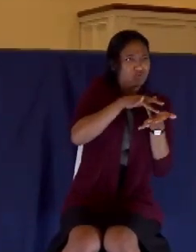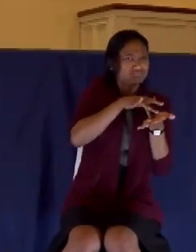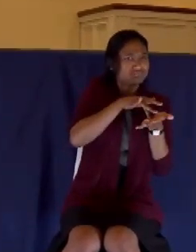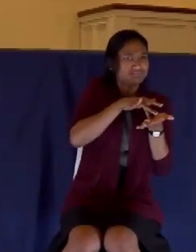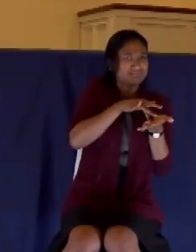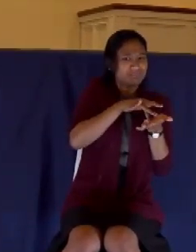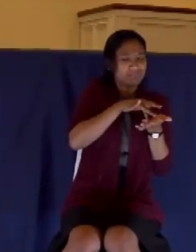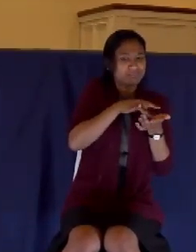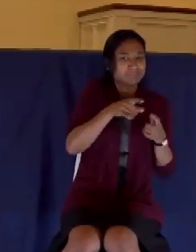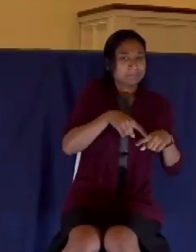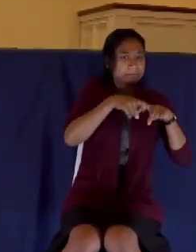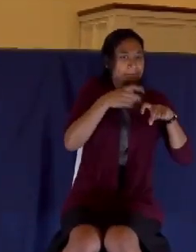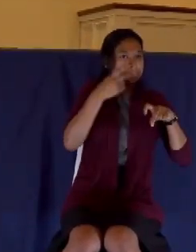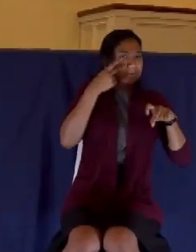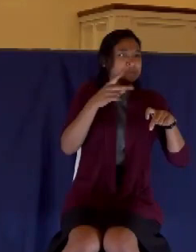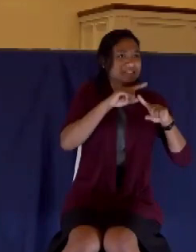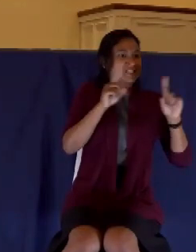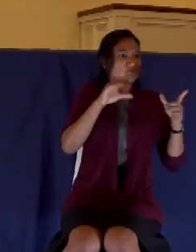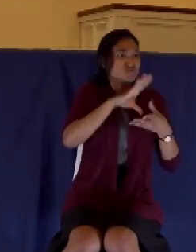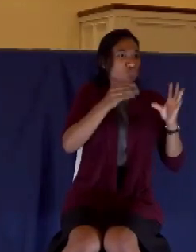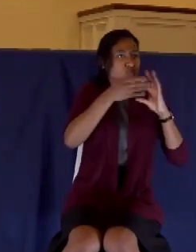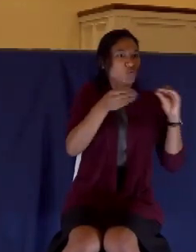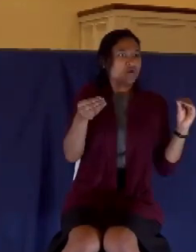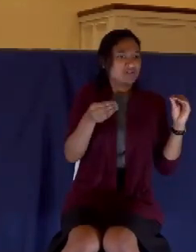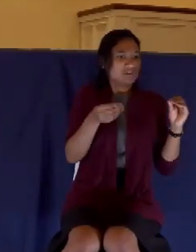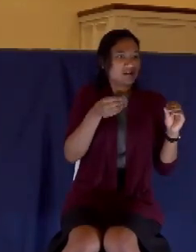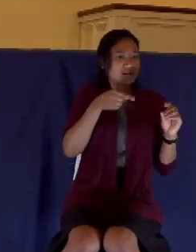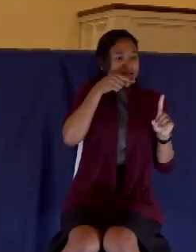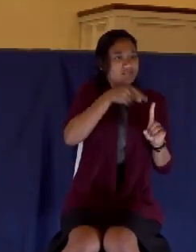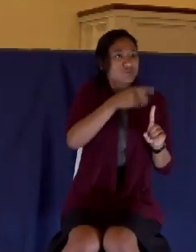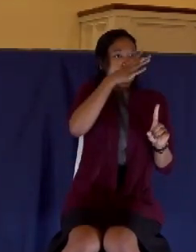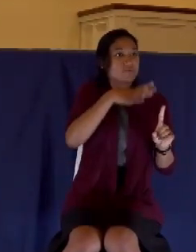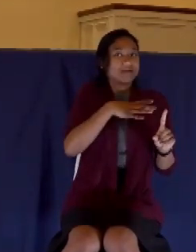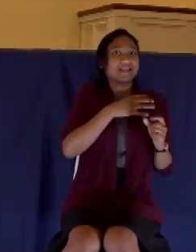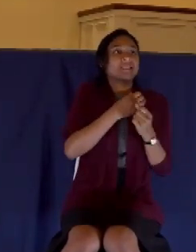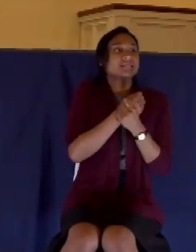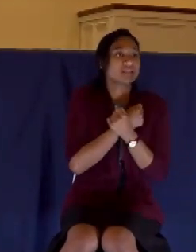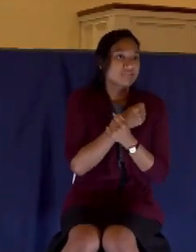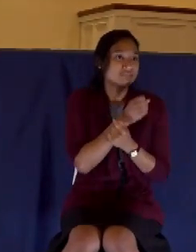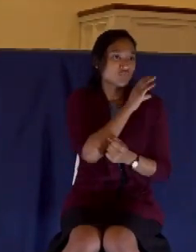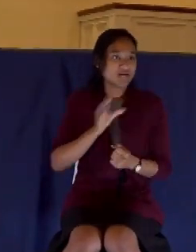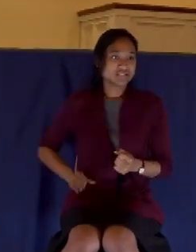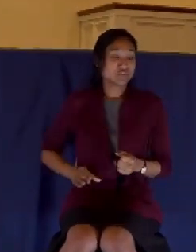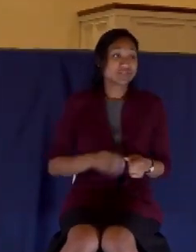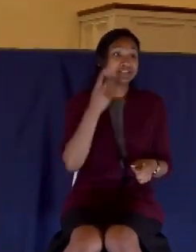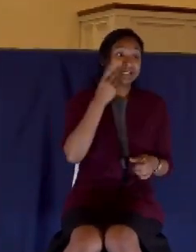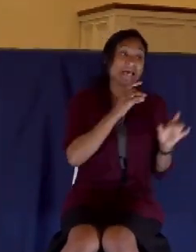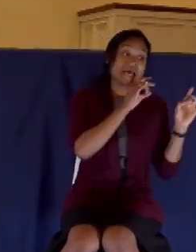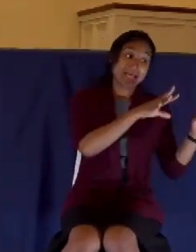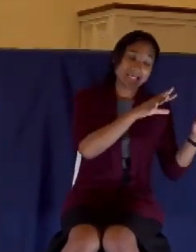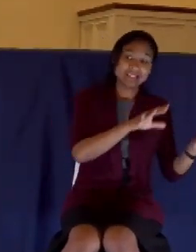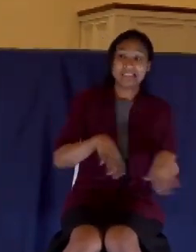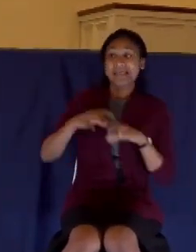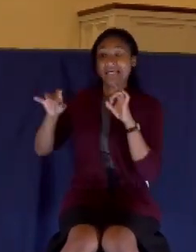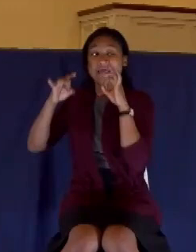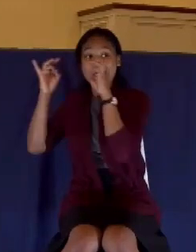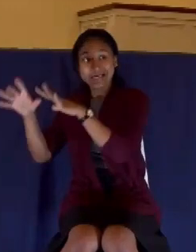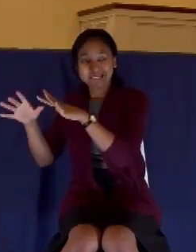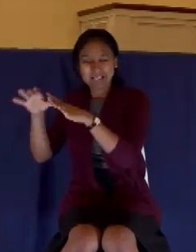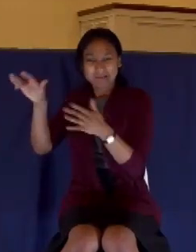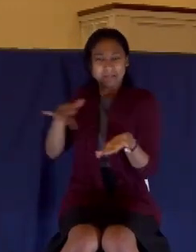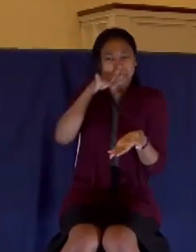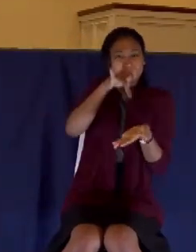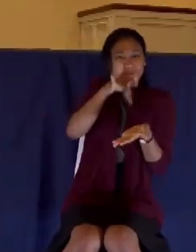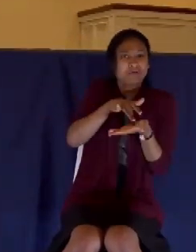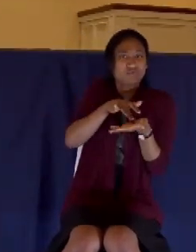to the evil plotting against Christ because they did not love him. They hated him. By the way, we see this same contrast today. The